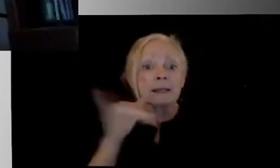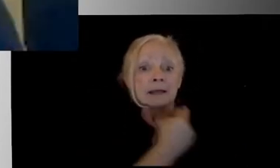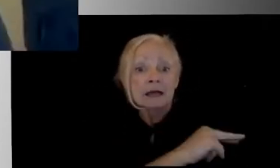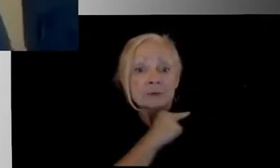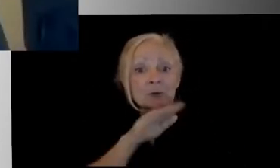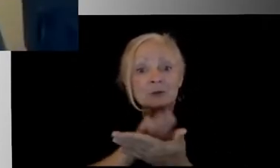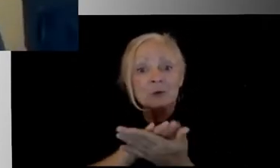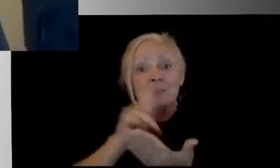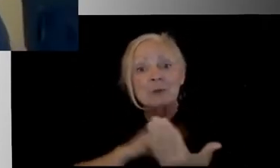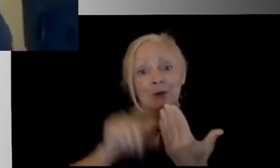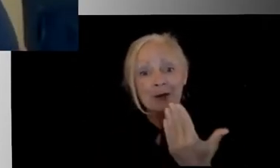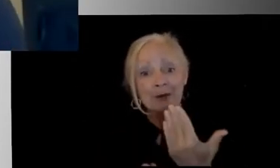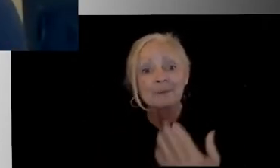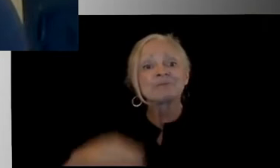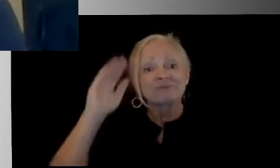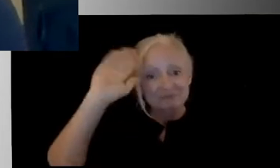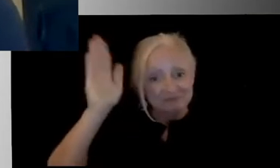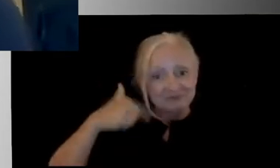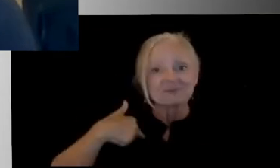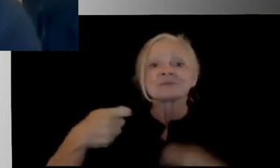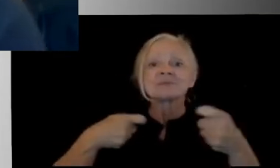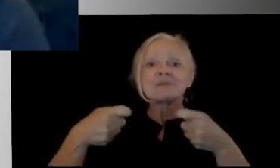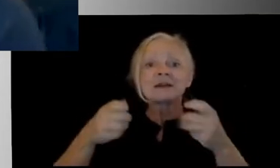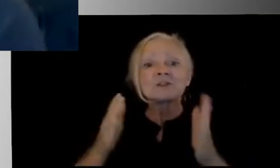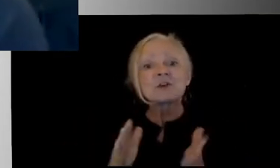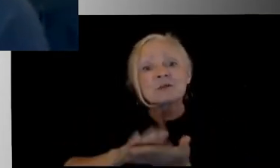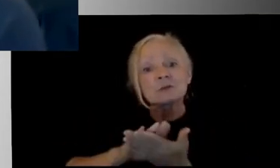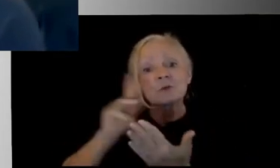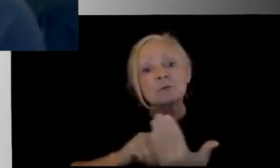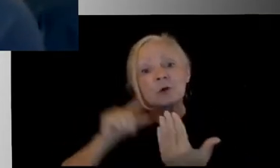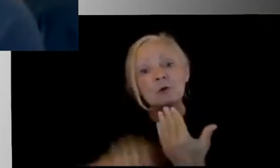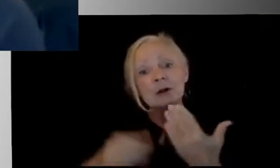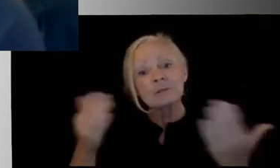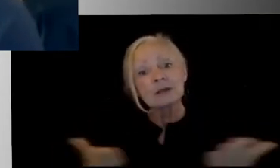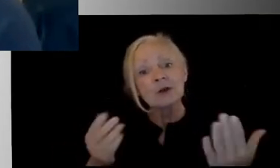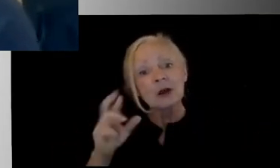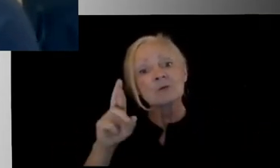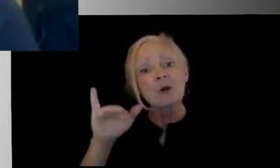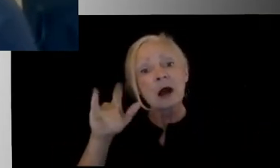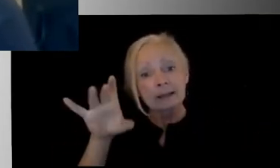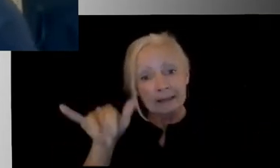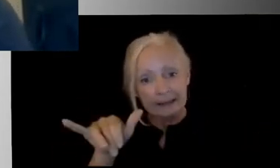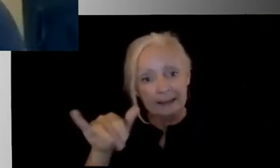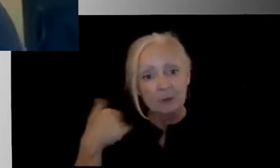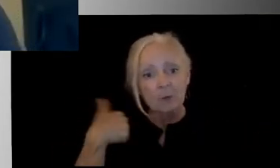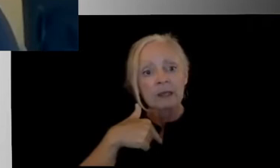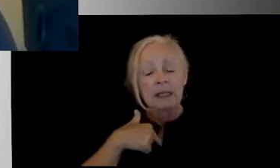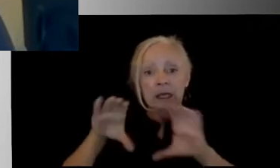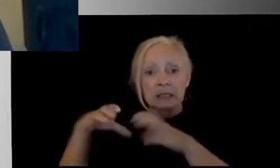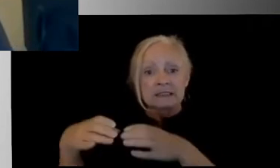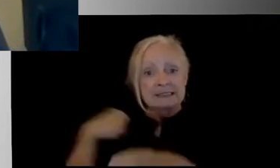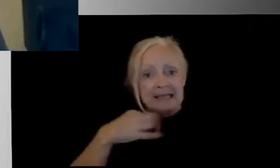Hi, I'm Kristen Weichel. I'm the manager of the school program here at Riley Hospital for Children. We are a staff of